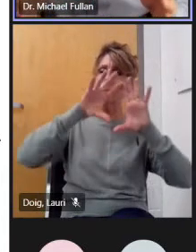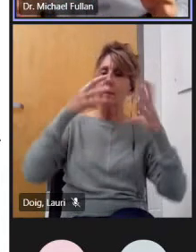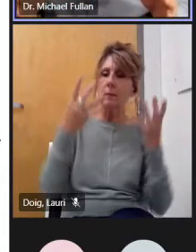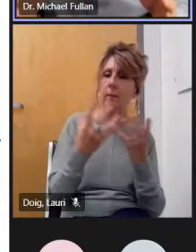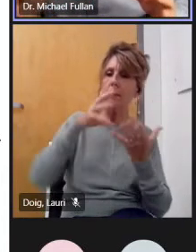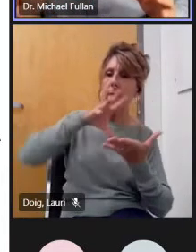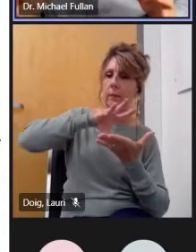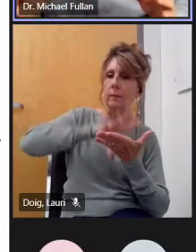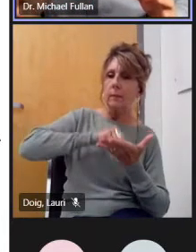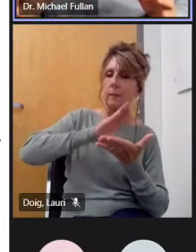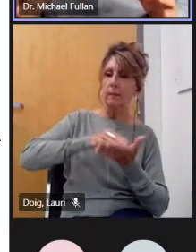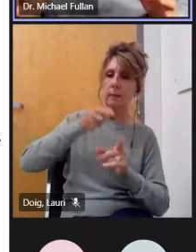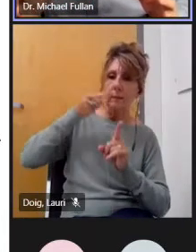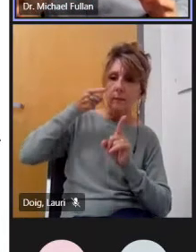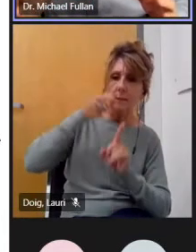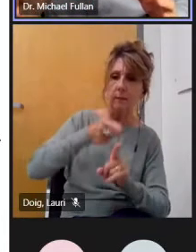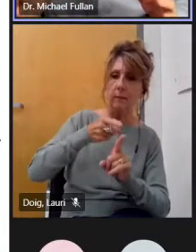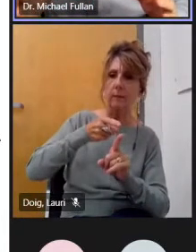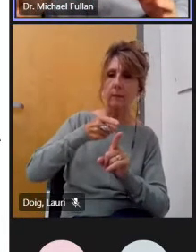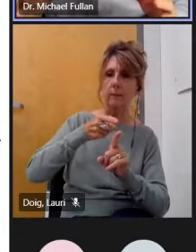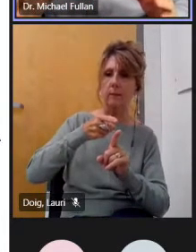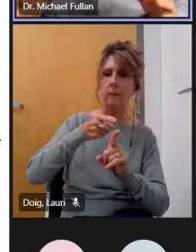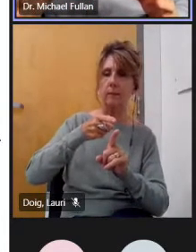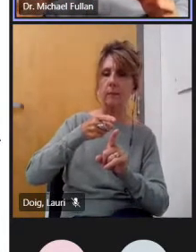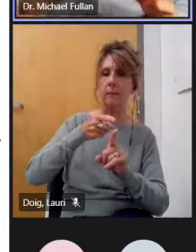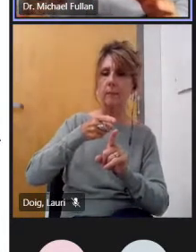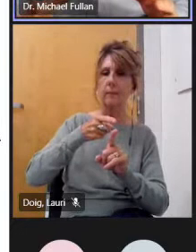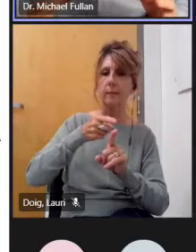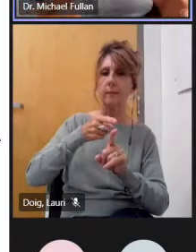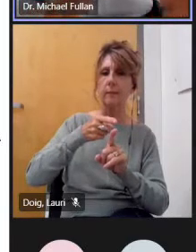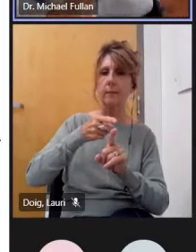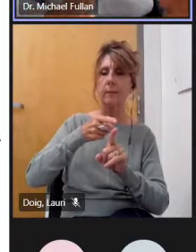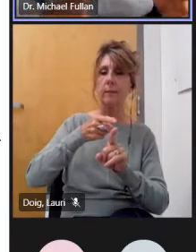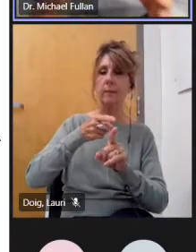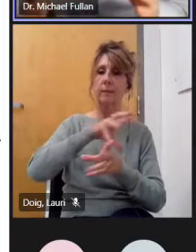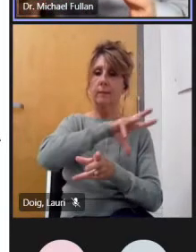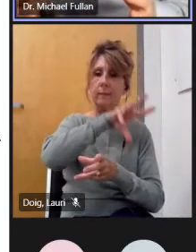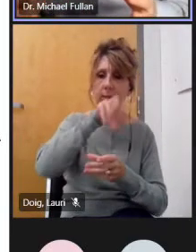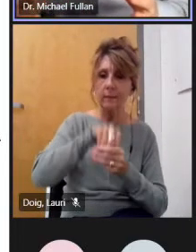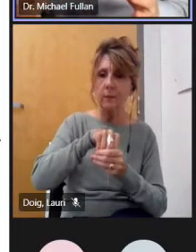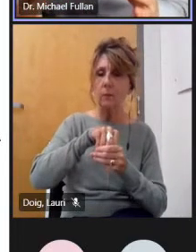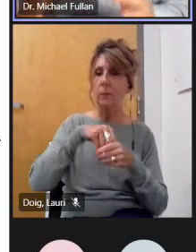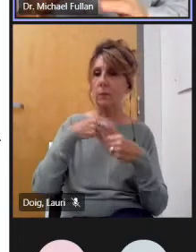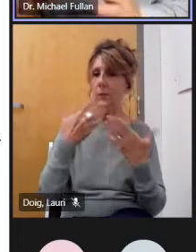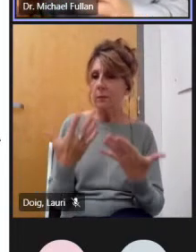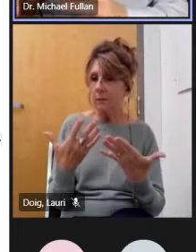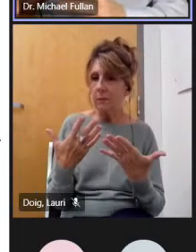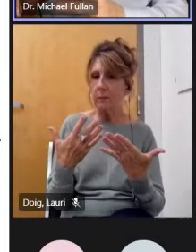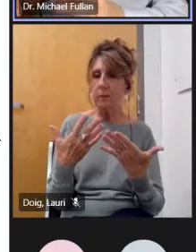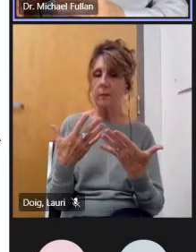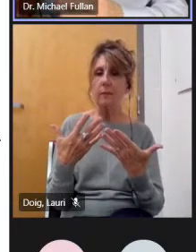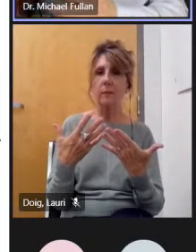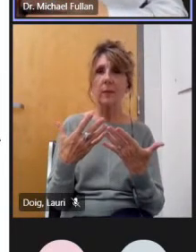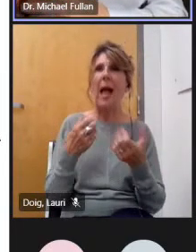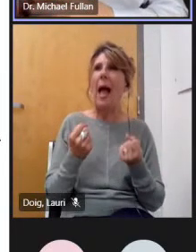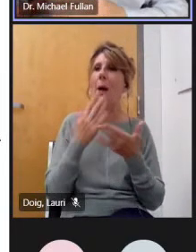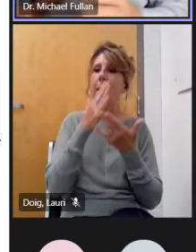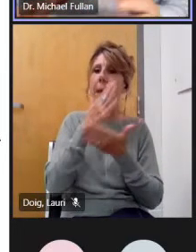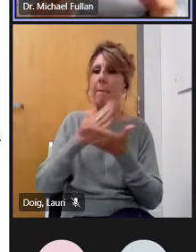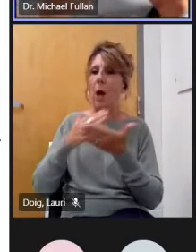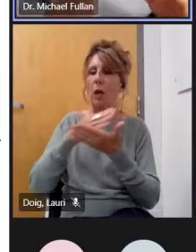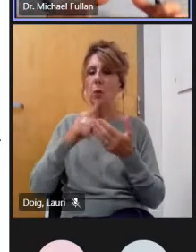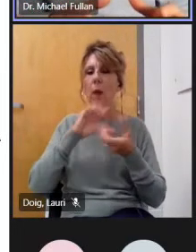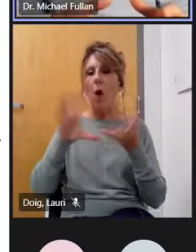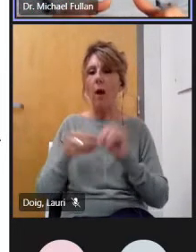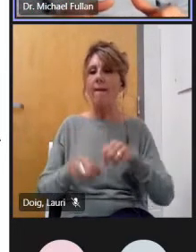the following framework let me think about how many uh pieces it has one uh two three about four